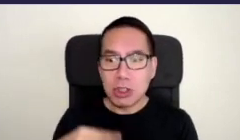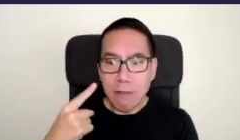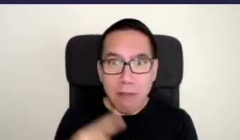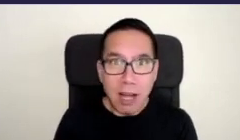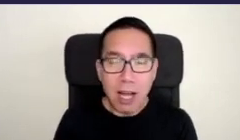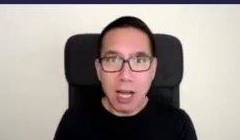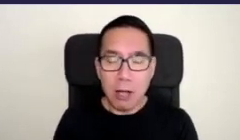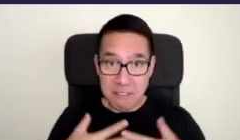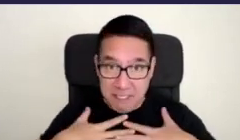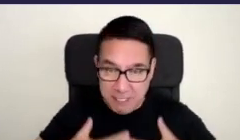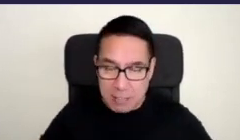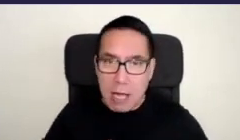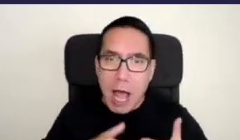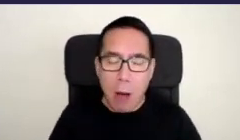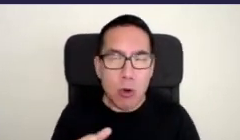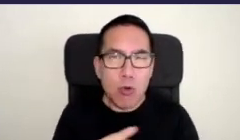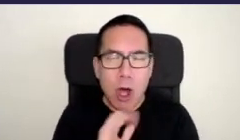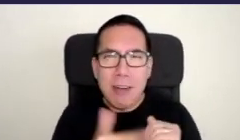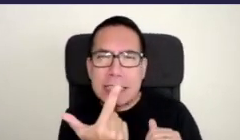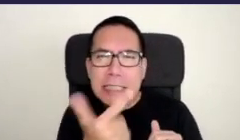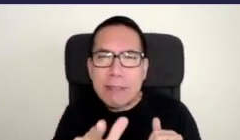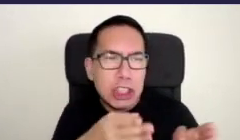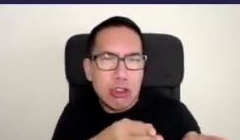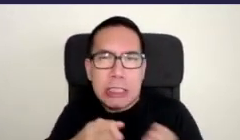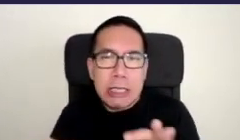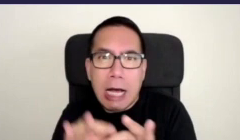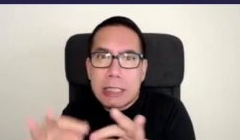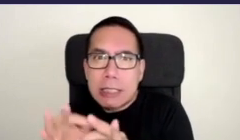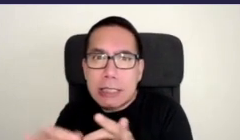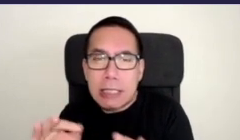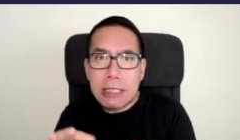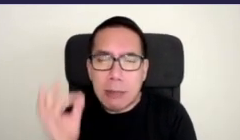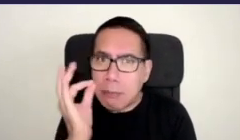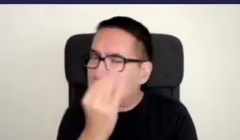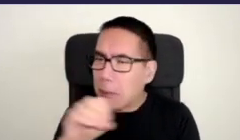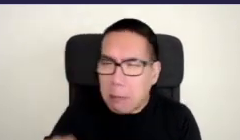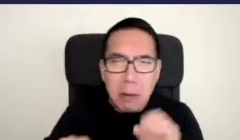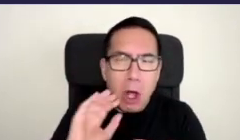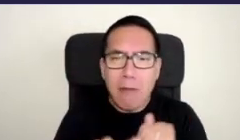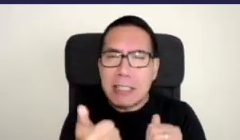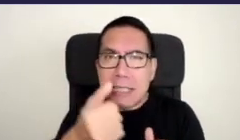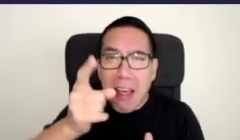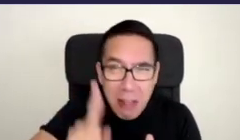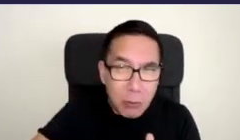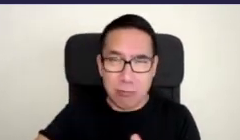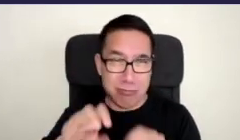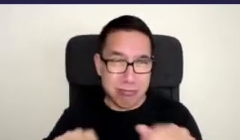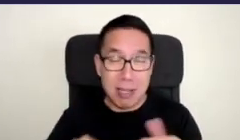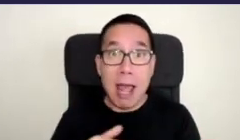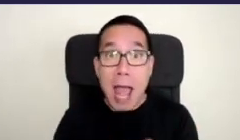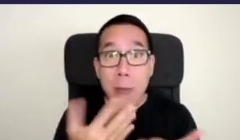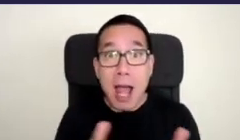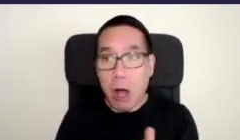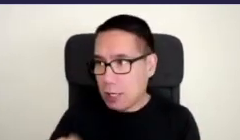helped to create over 70 street gardens and planned over 6 000 plants with the help of our neighbors and